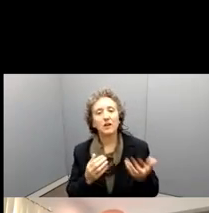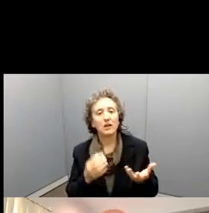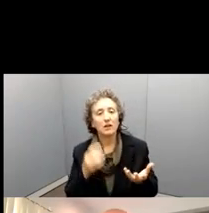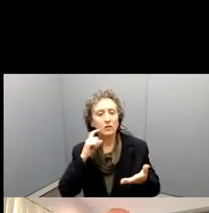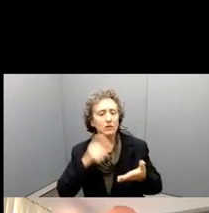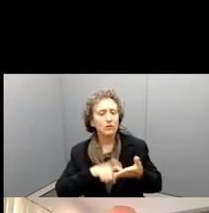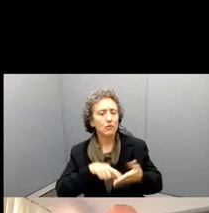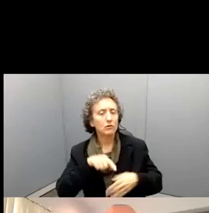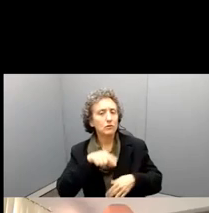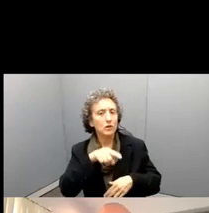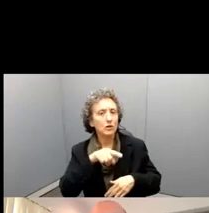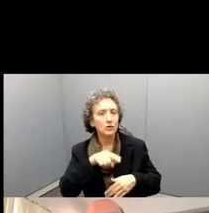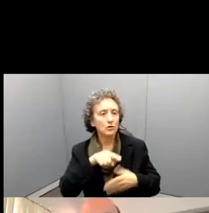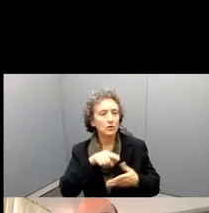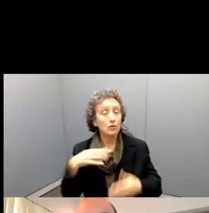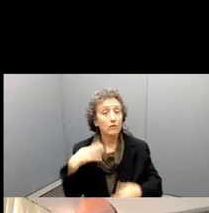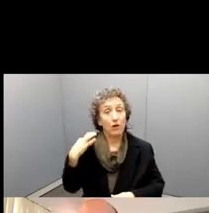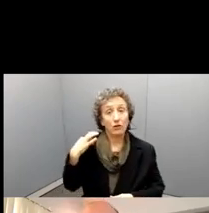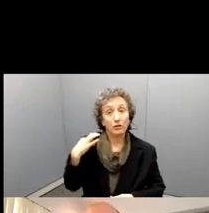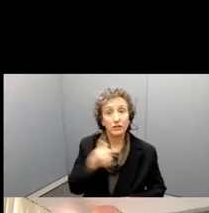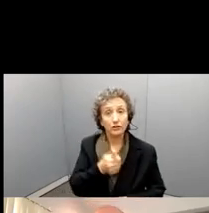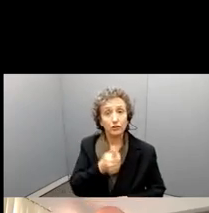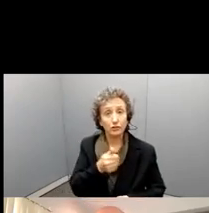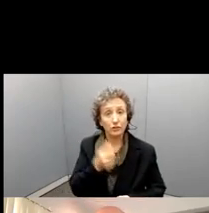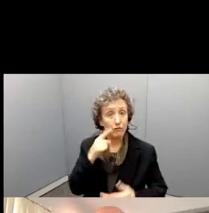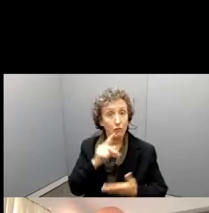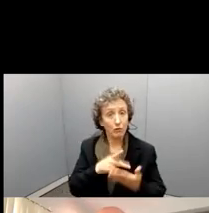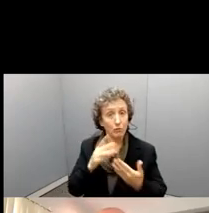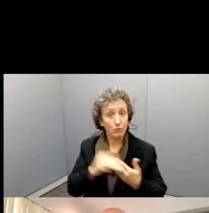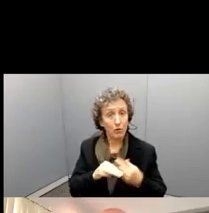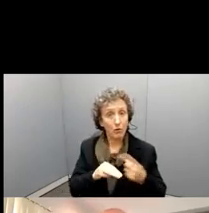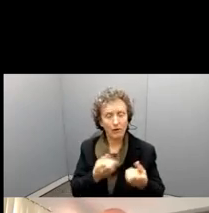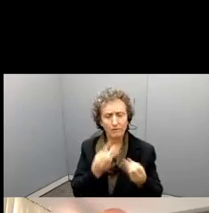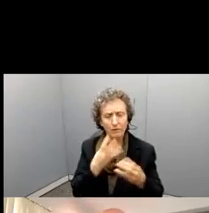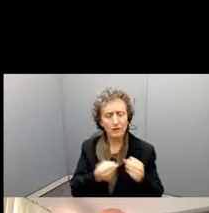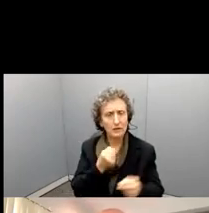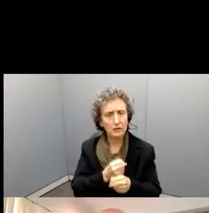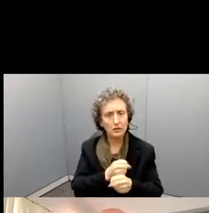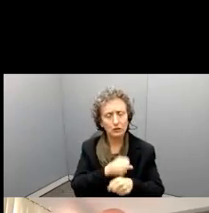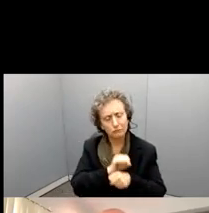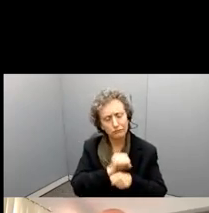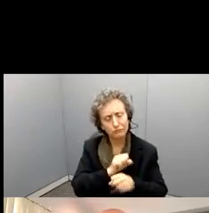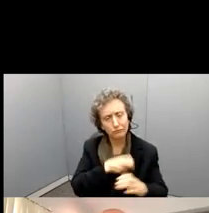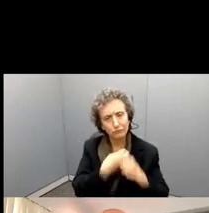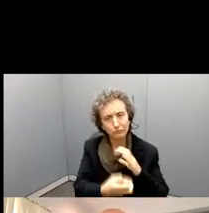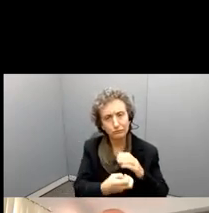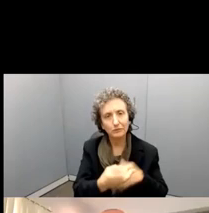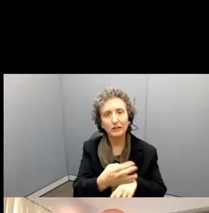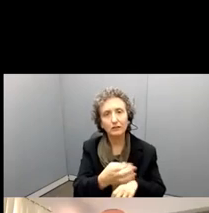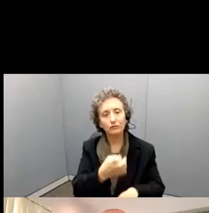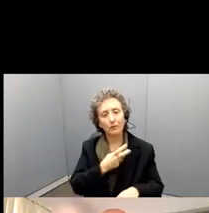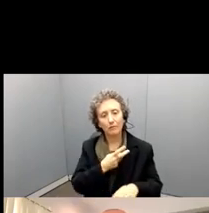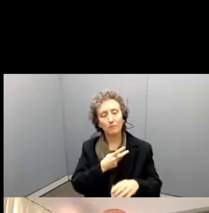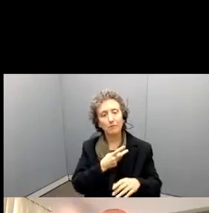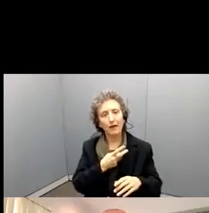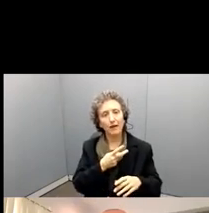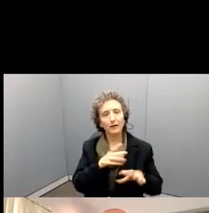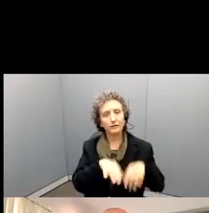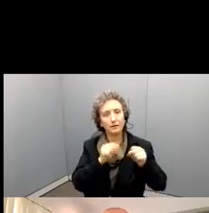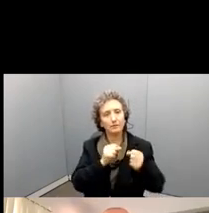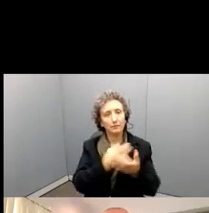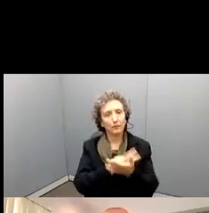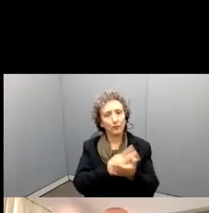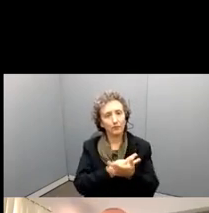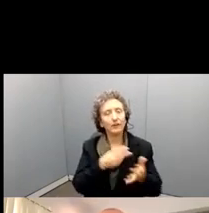point, you had volunteered yourself in this after-school program for many years, now you're, you've come back as, as a researcher, or researcher of this program.